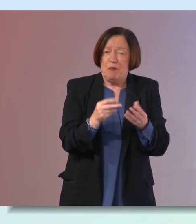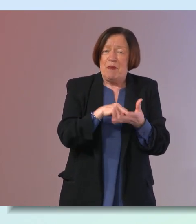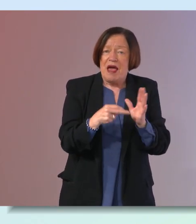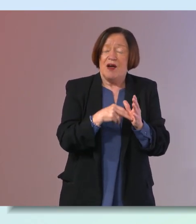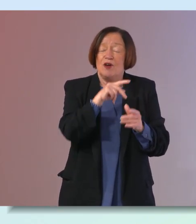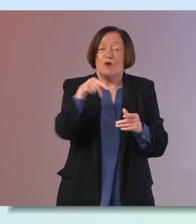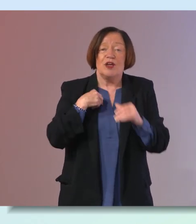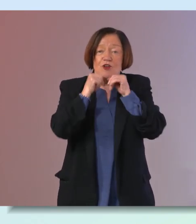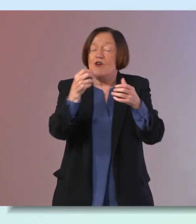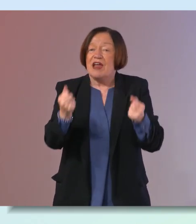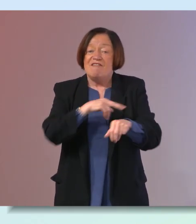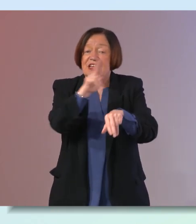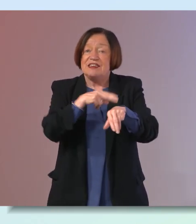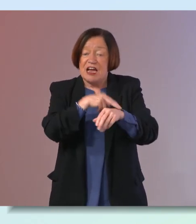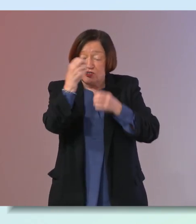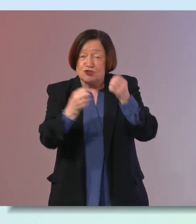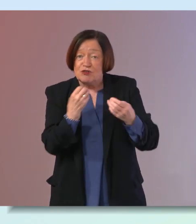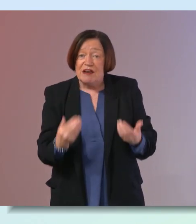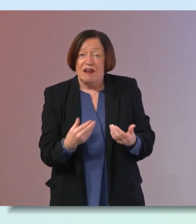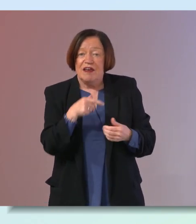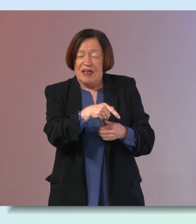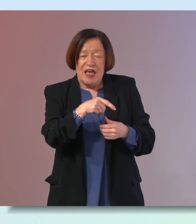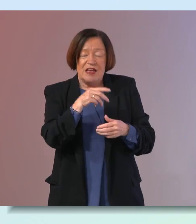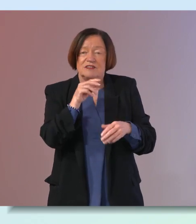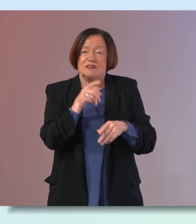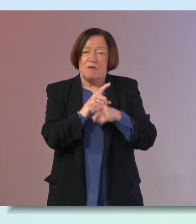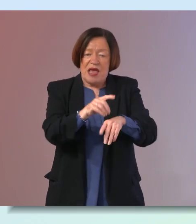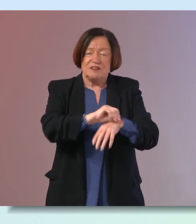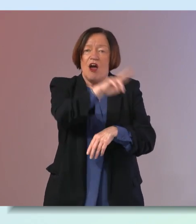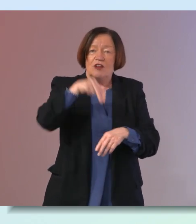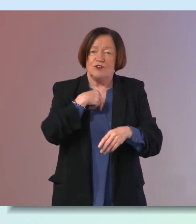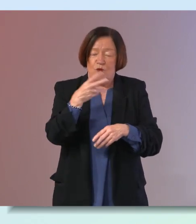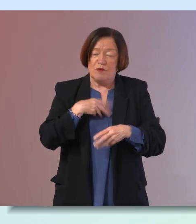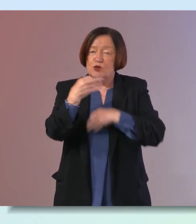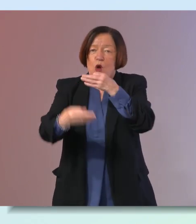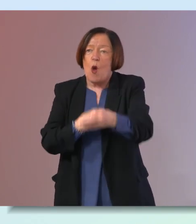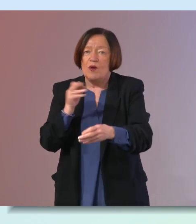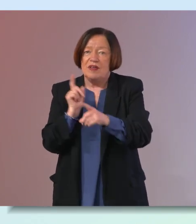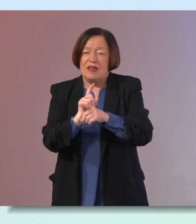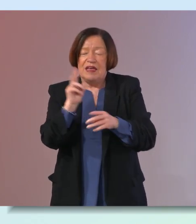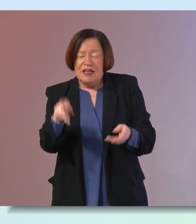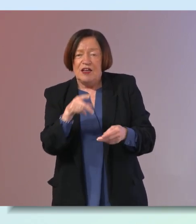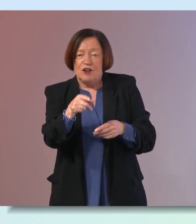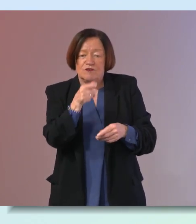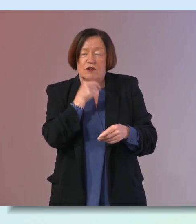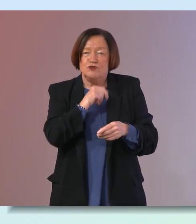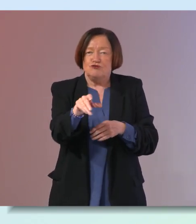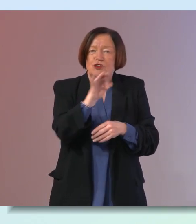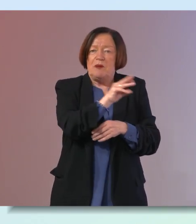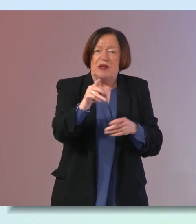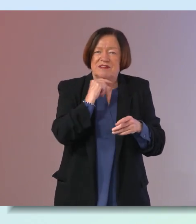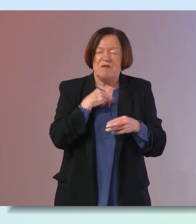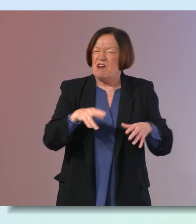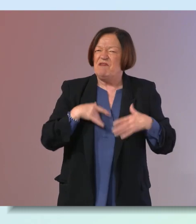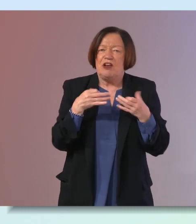the fact that we don't have this national screening right now i suppose it's upon each of us as women to go yes and say you know what can you walk into your gp and said look i'm not